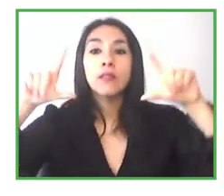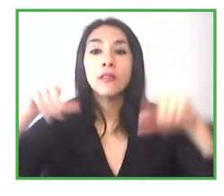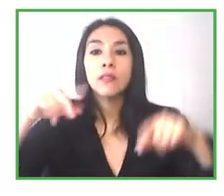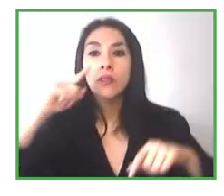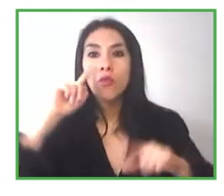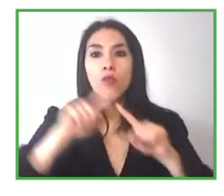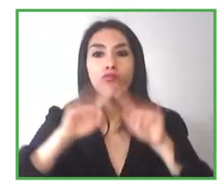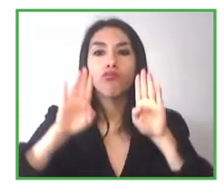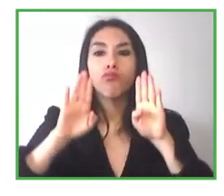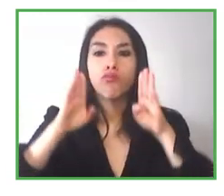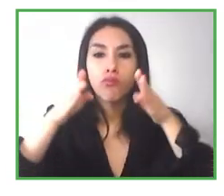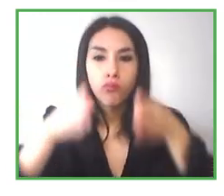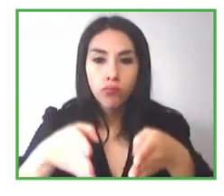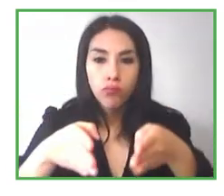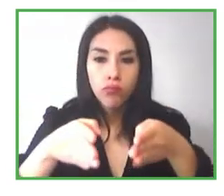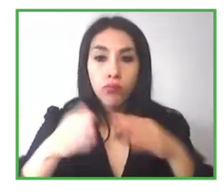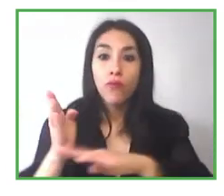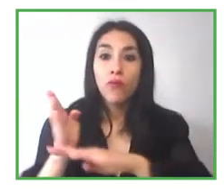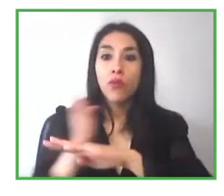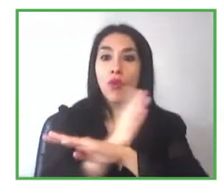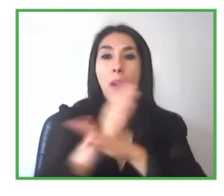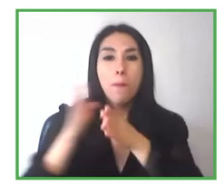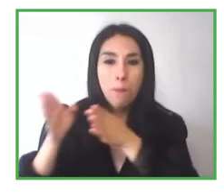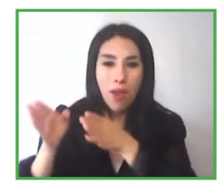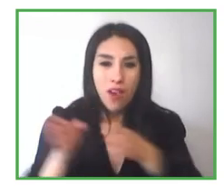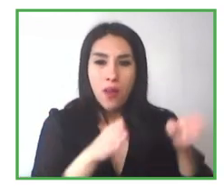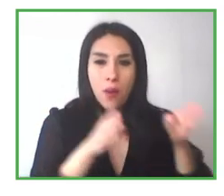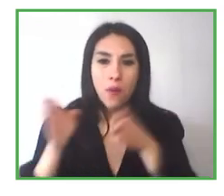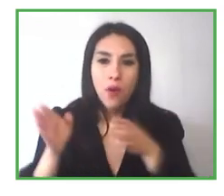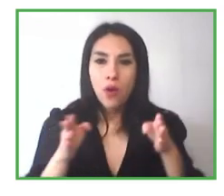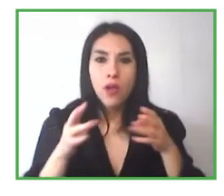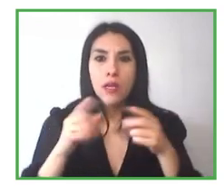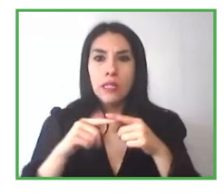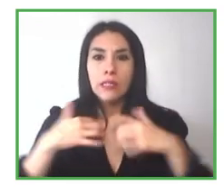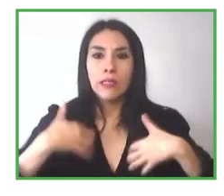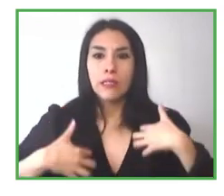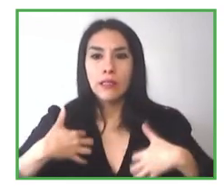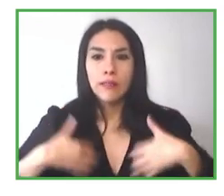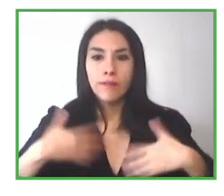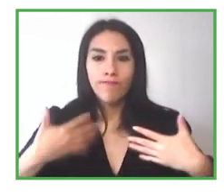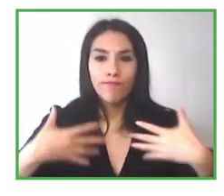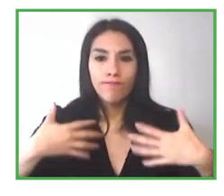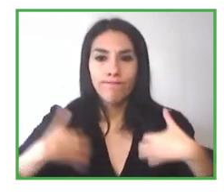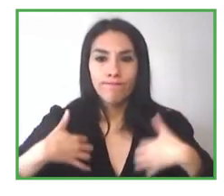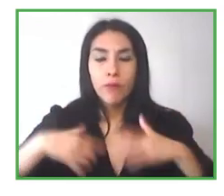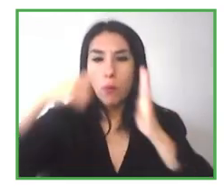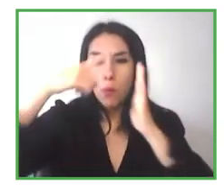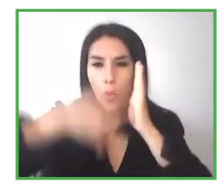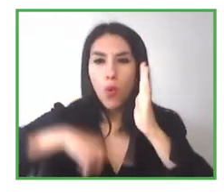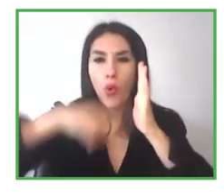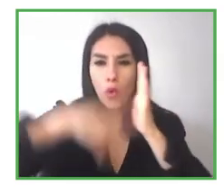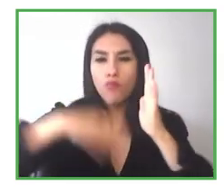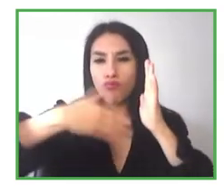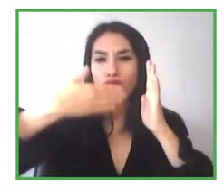and I can't wait to show you that in the upcoming months and years. Thank you very much.